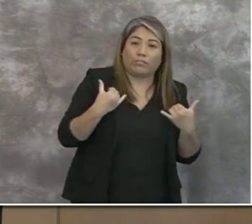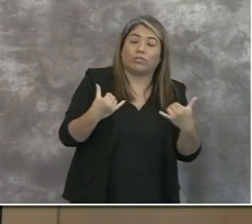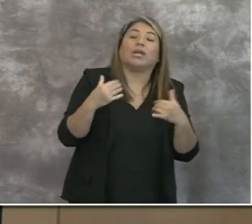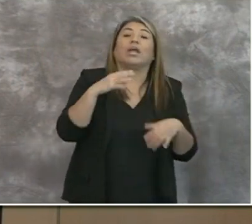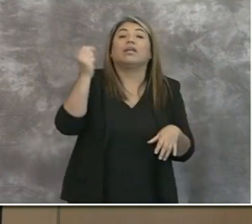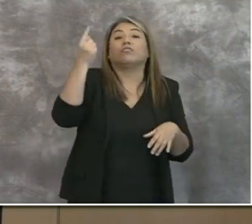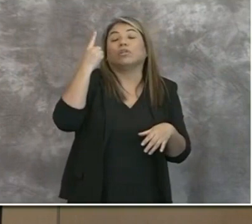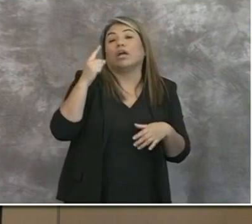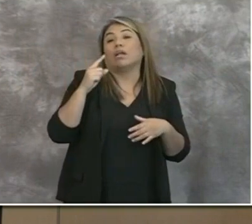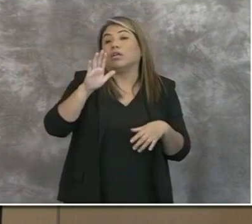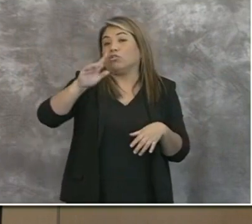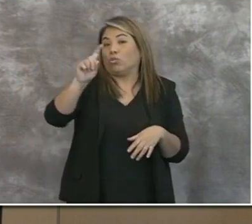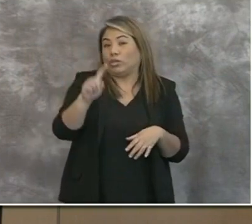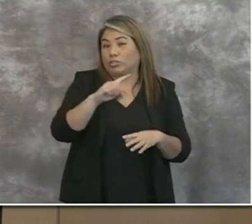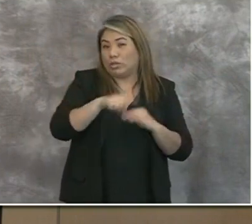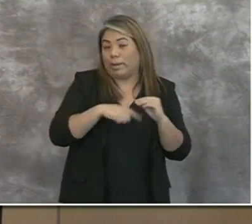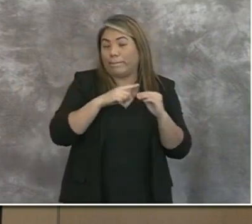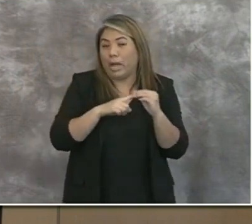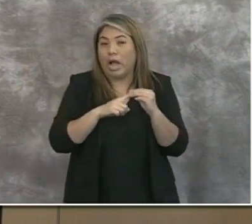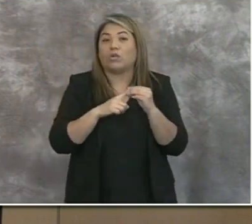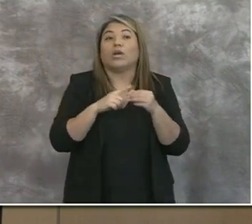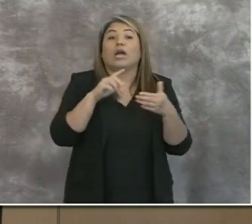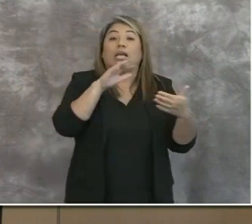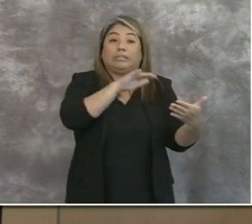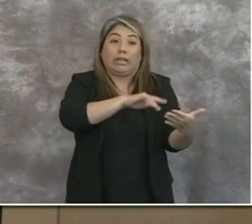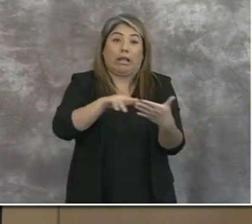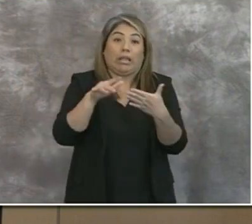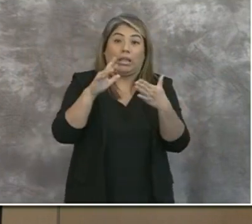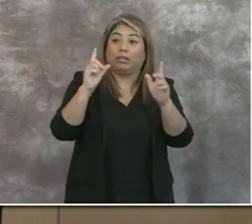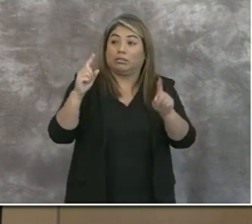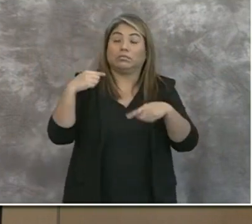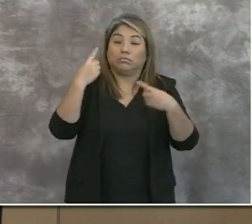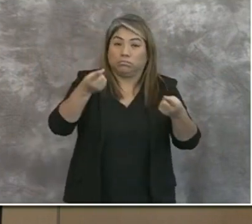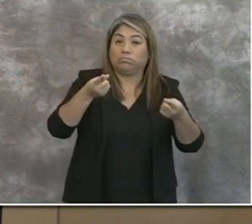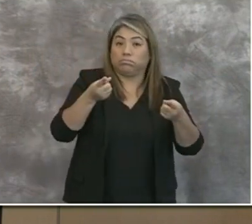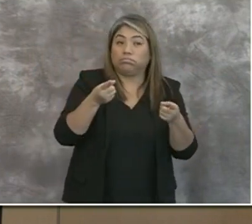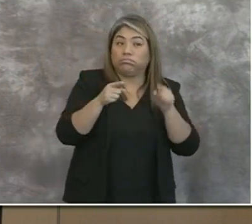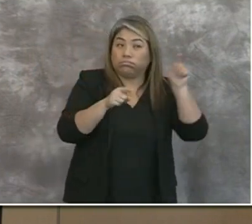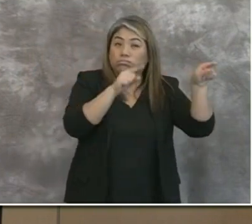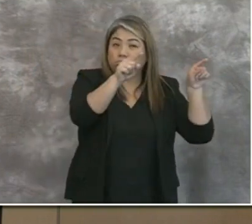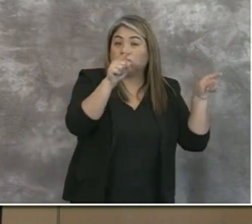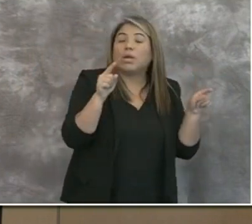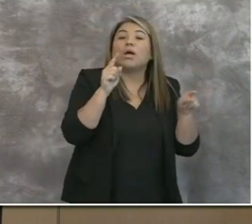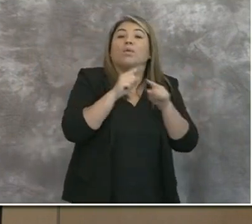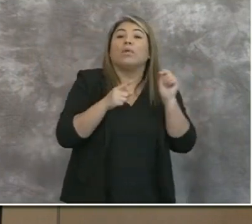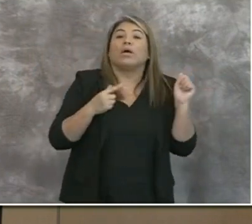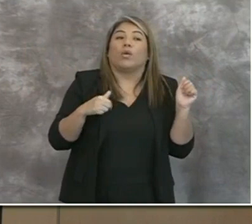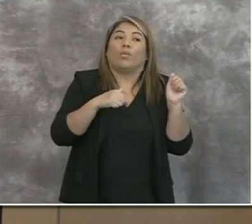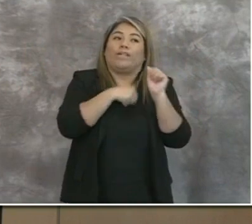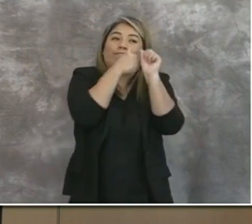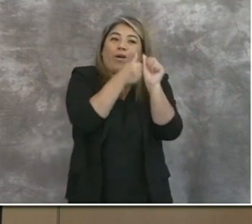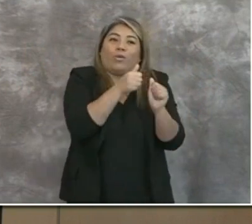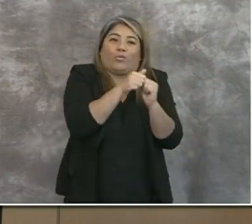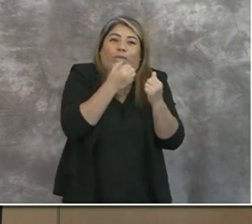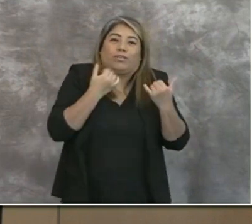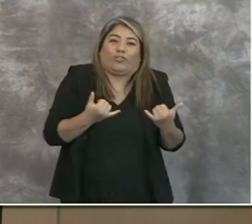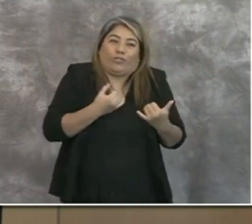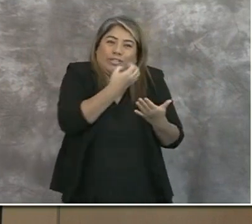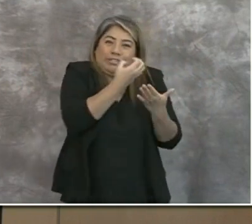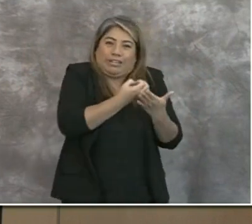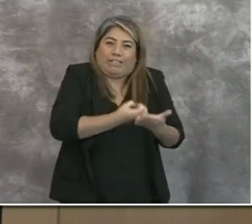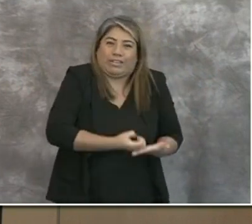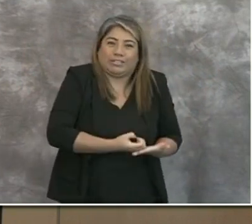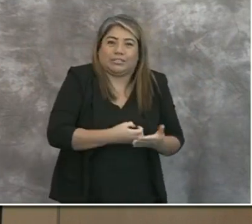your question about studies that are going on. But we are going with the current evidence. And